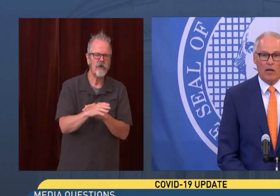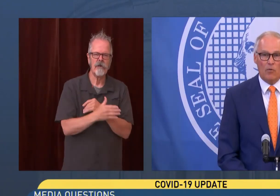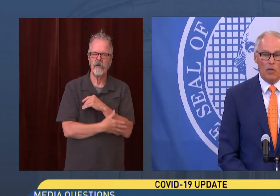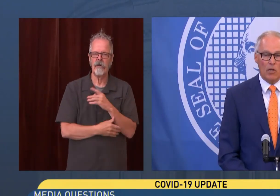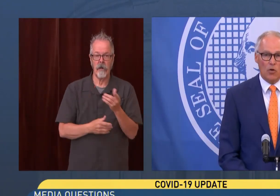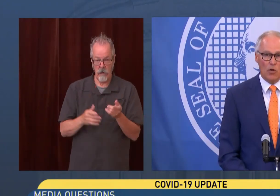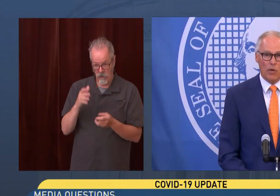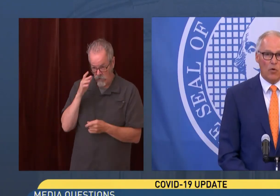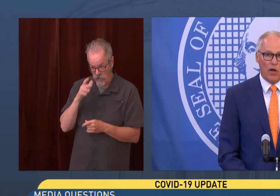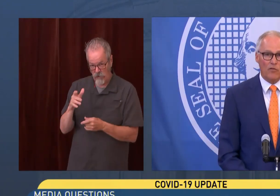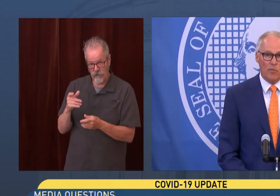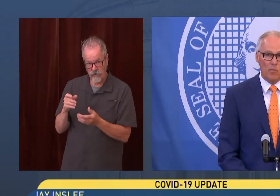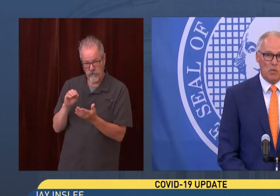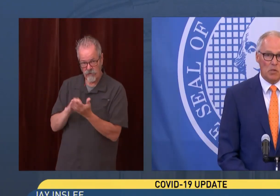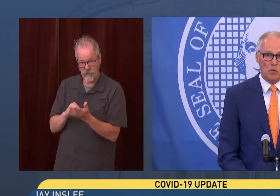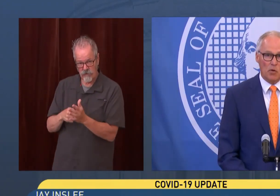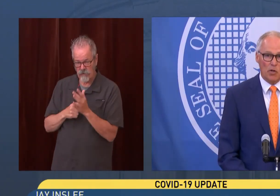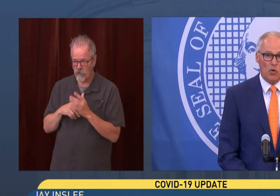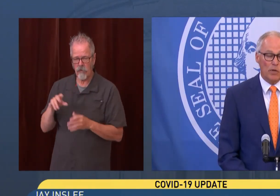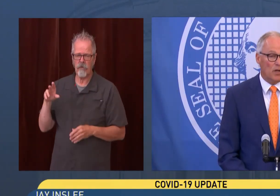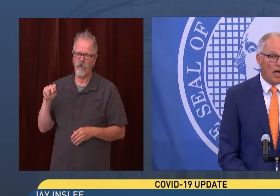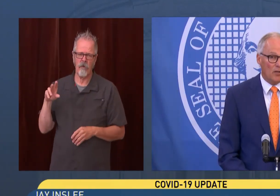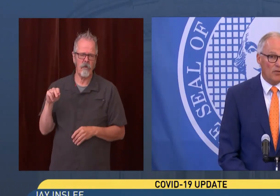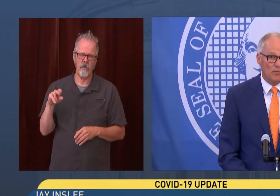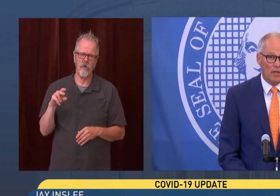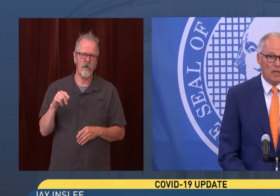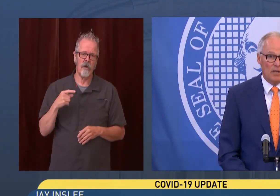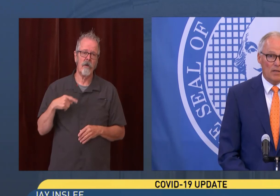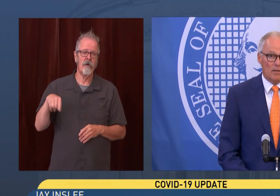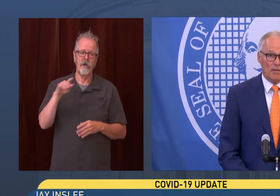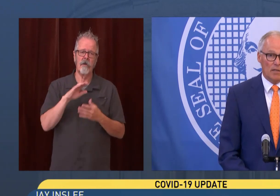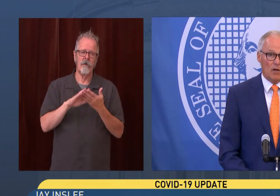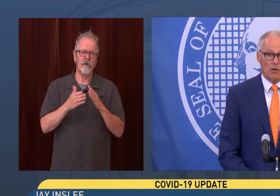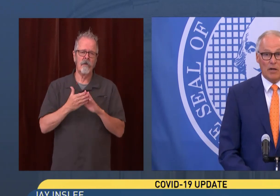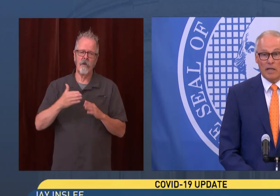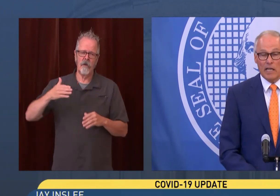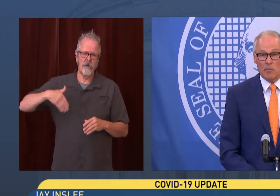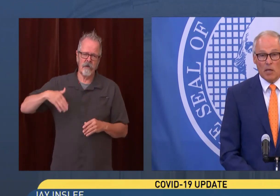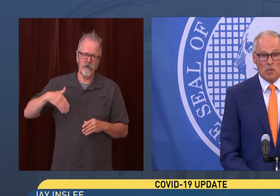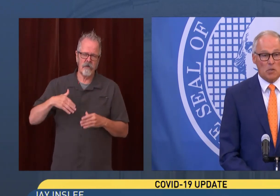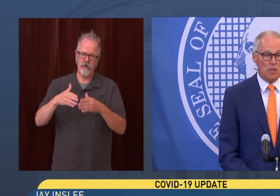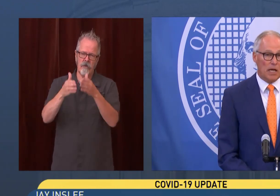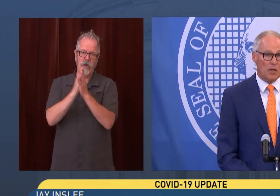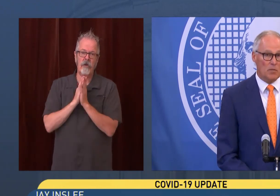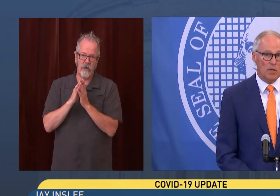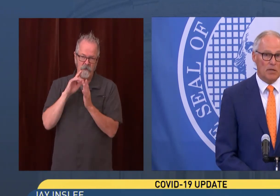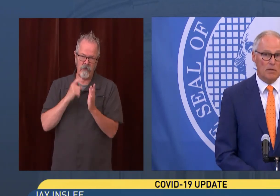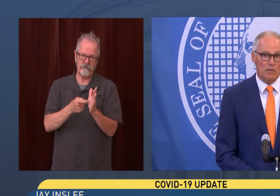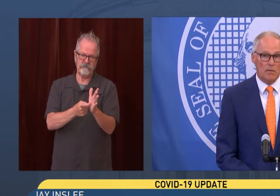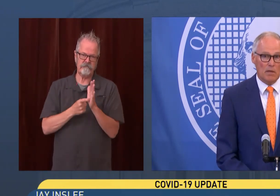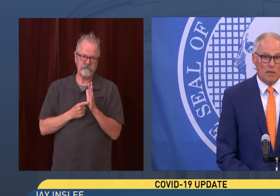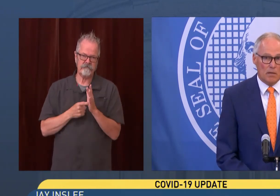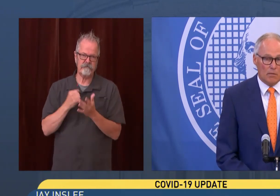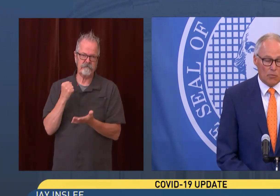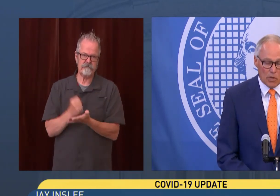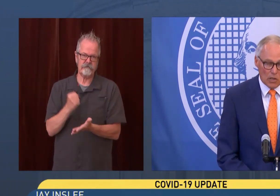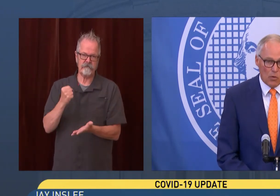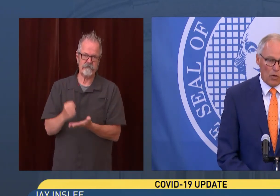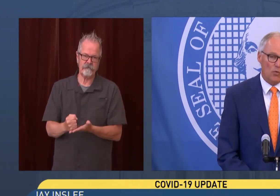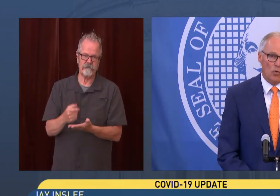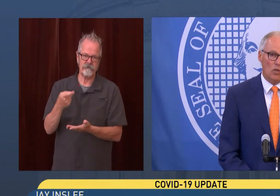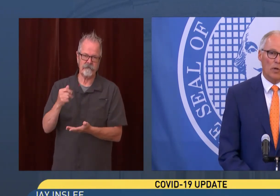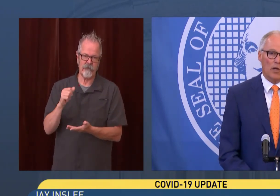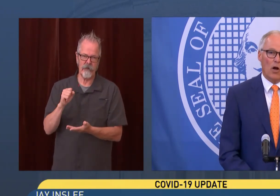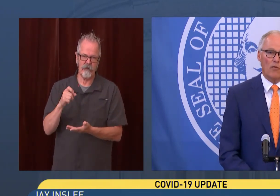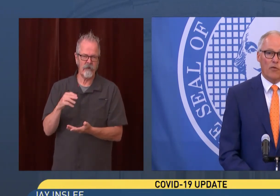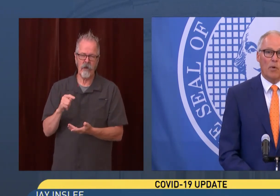not really heard a request from the business business who we talk to, you know, on a daily basis. Nick has been really